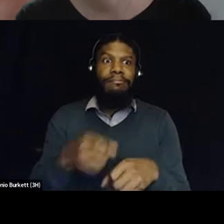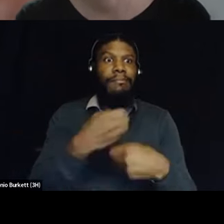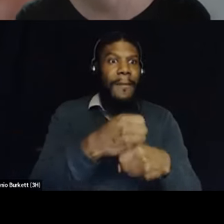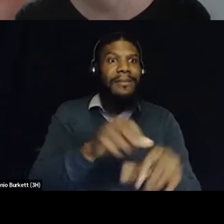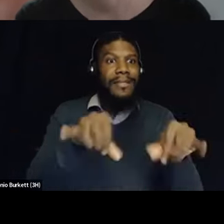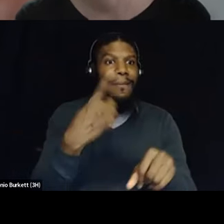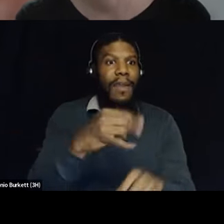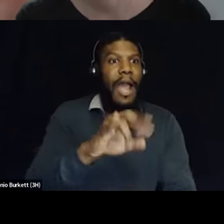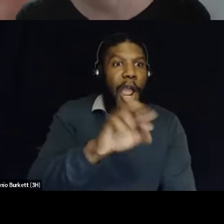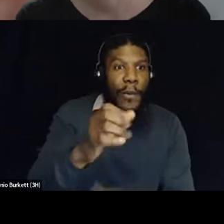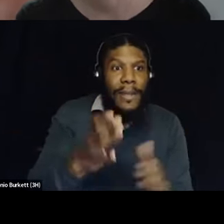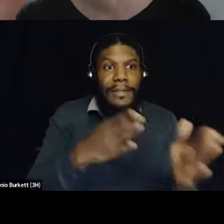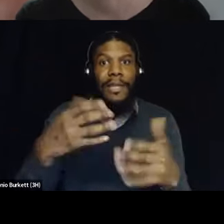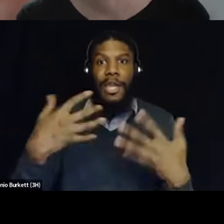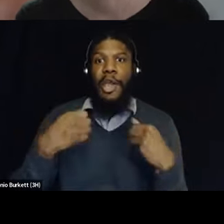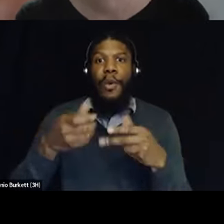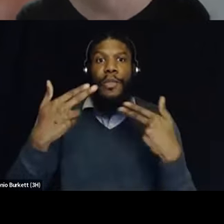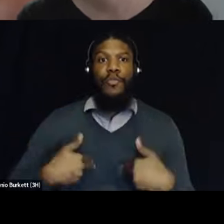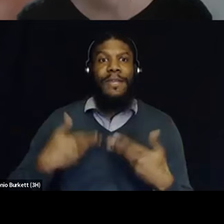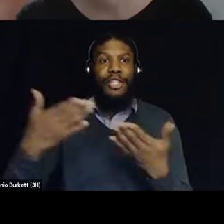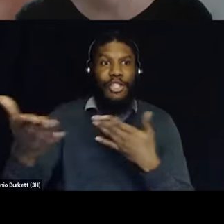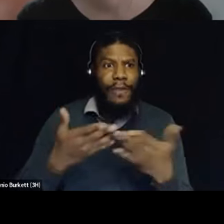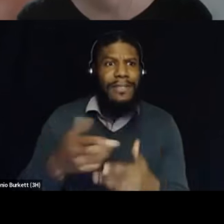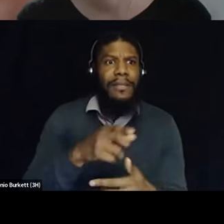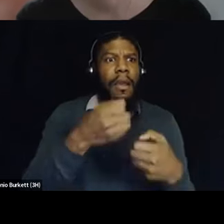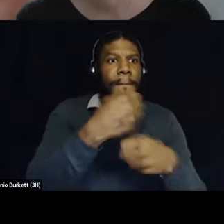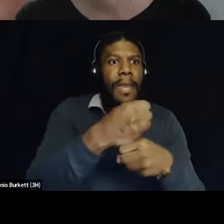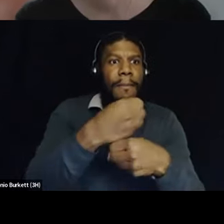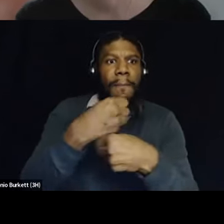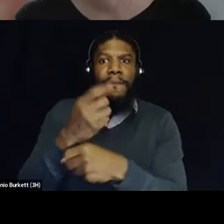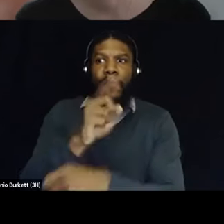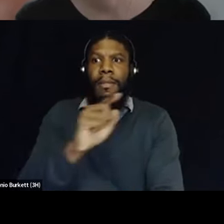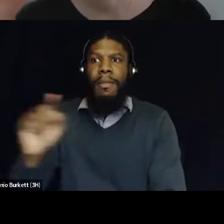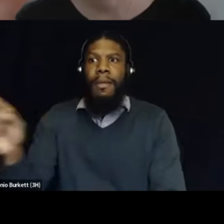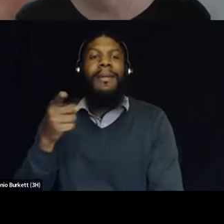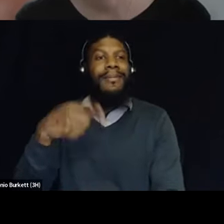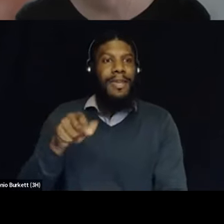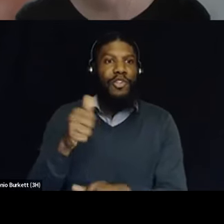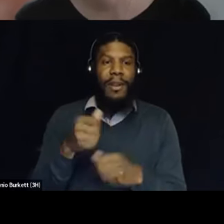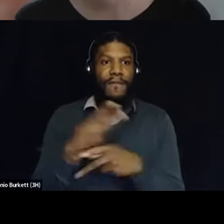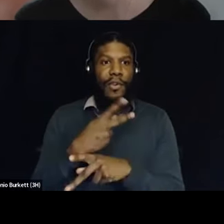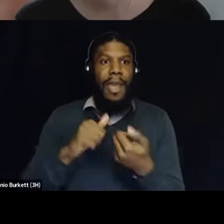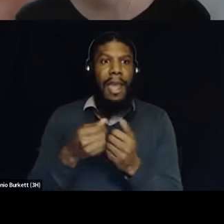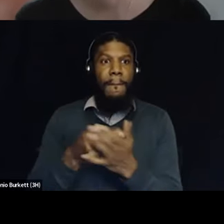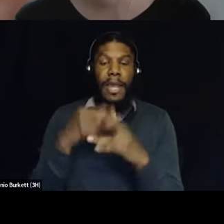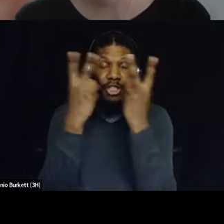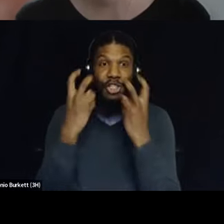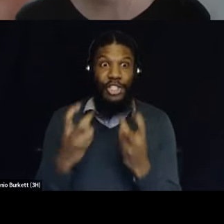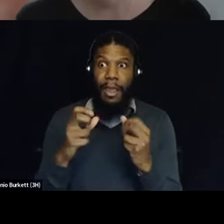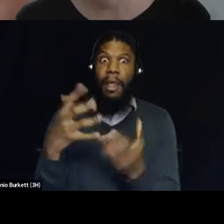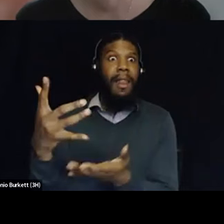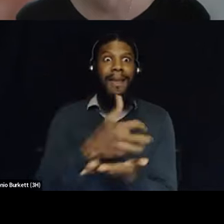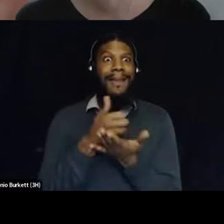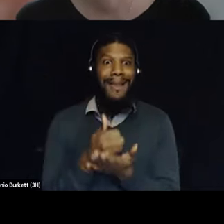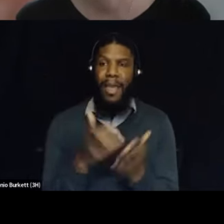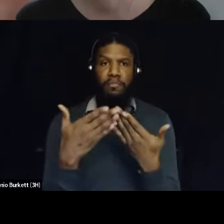services right so they're they're trying to figure out how they can get those big bucks with government contracts across the board not just going into a